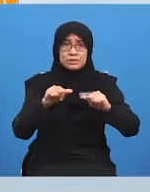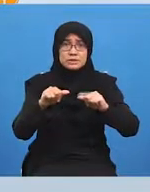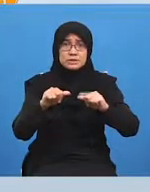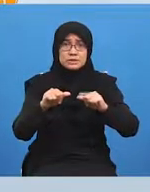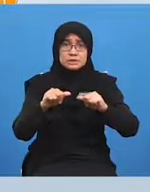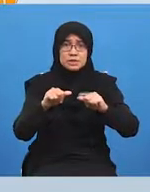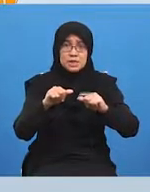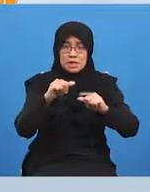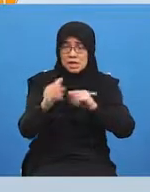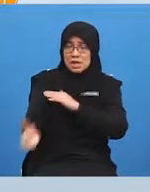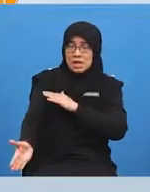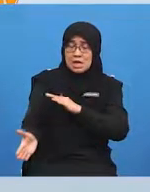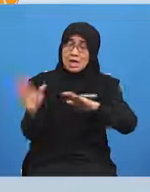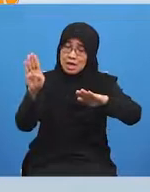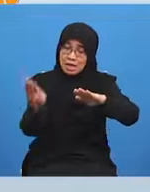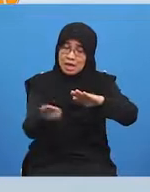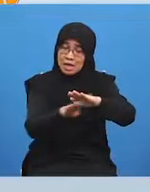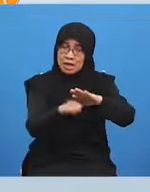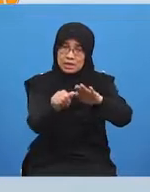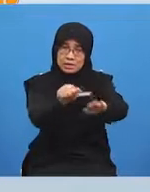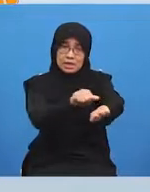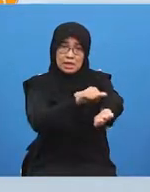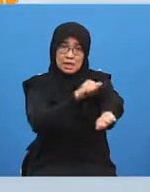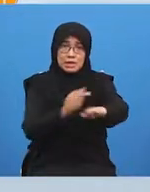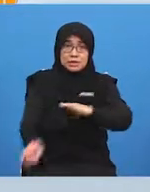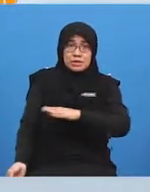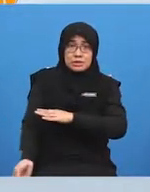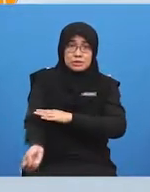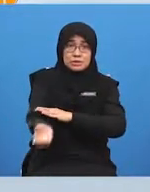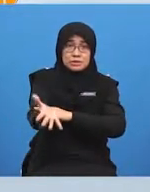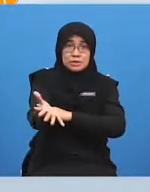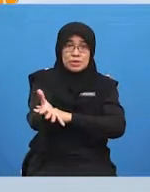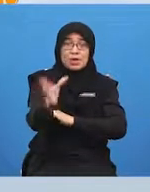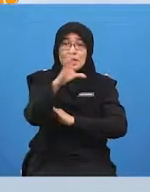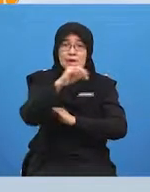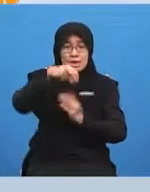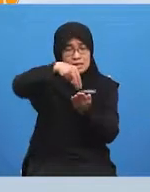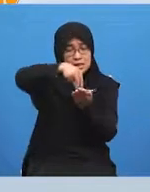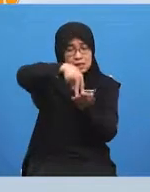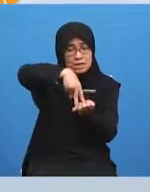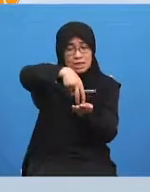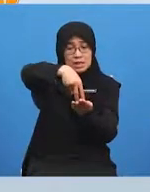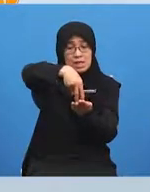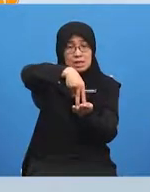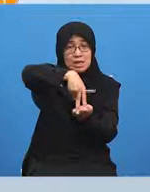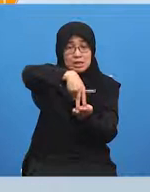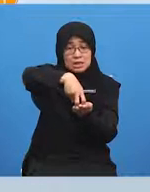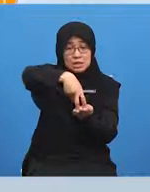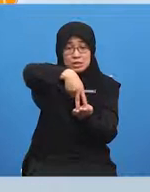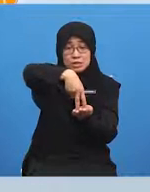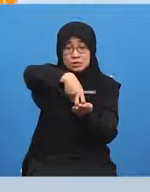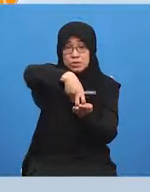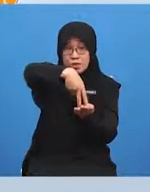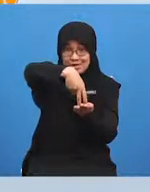underarm stroke with a squat yeah you've heard it right